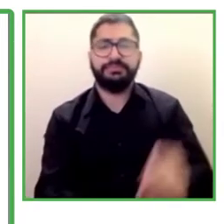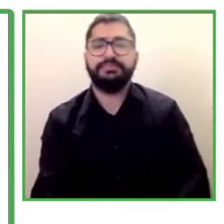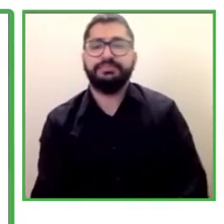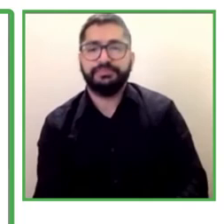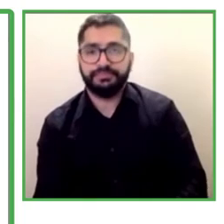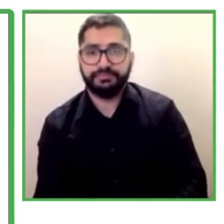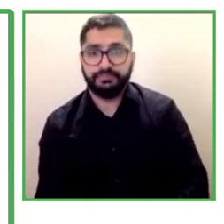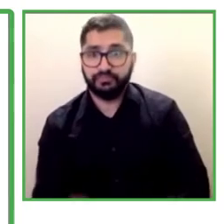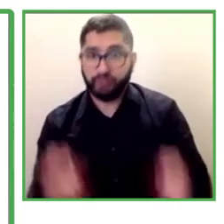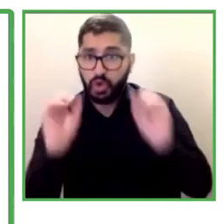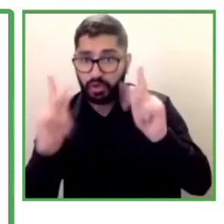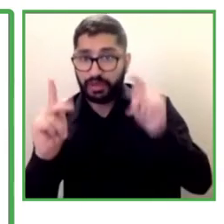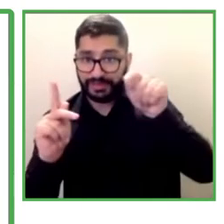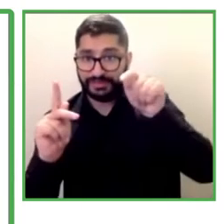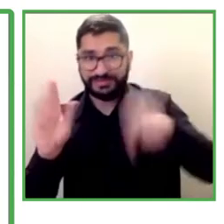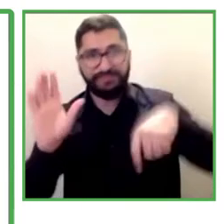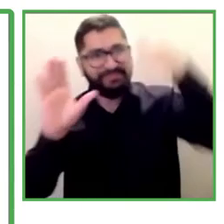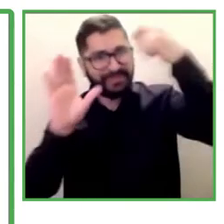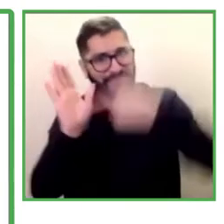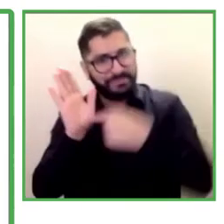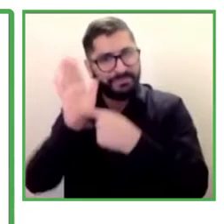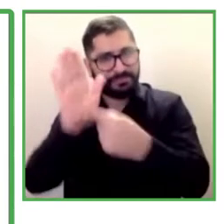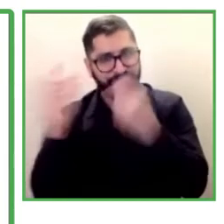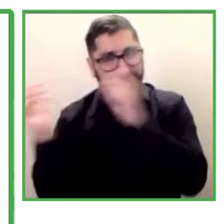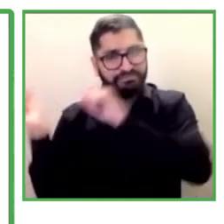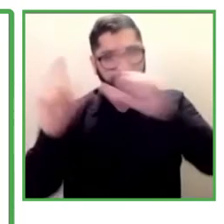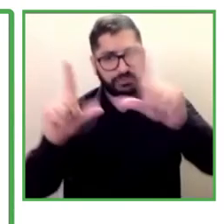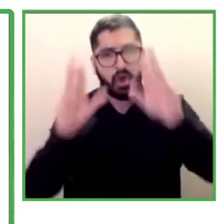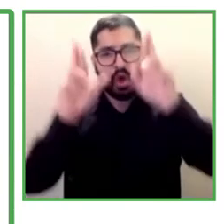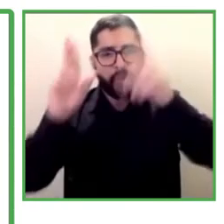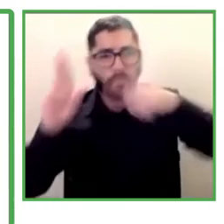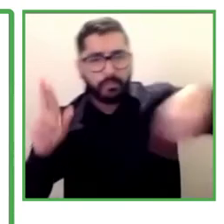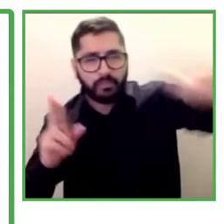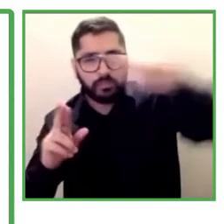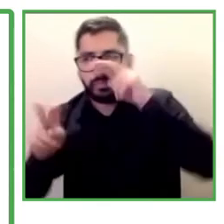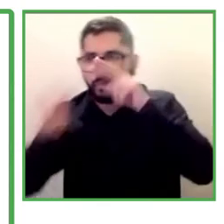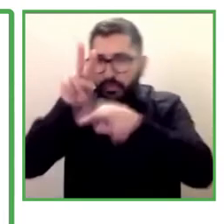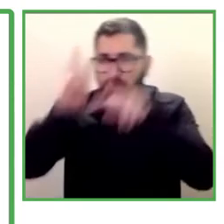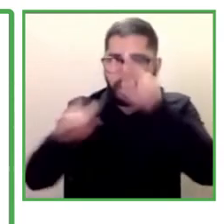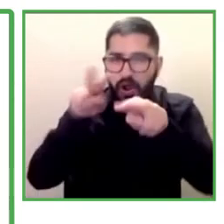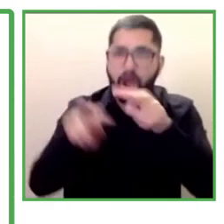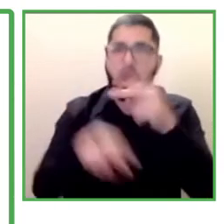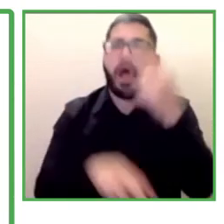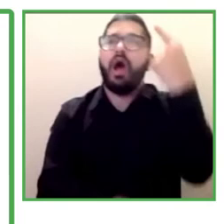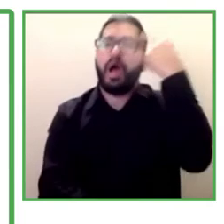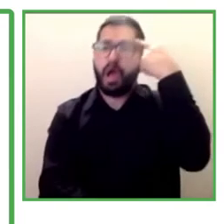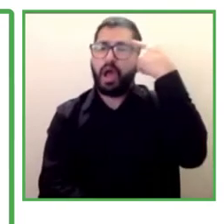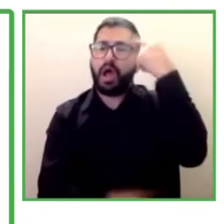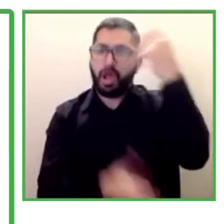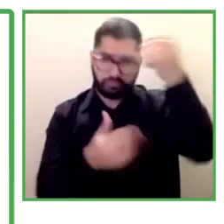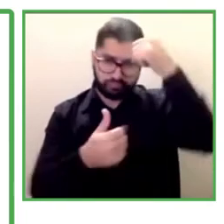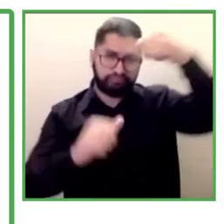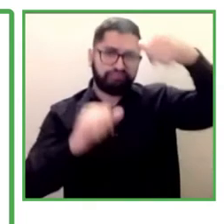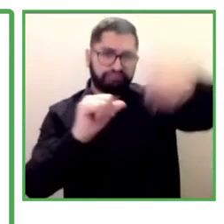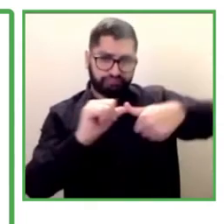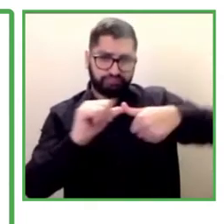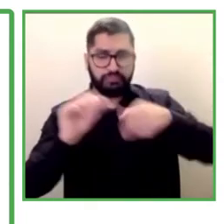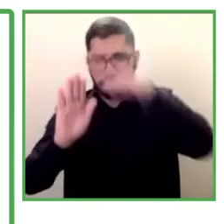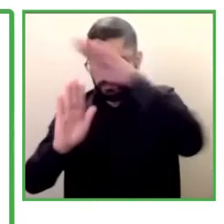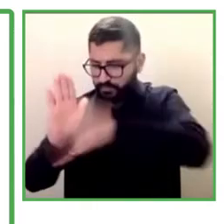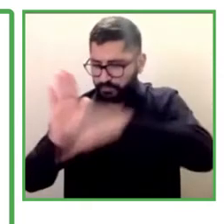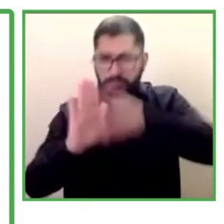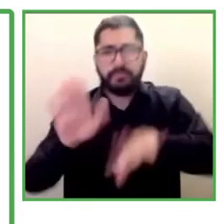Well, with that video, I hope that you have a general overview of the Pacto de Productividad.